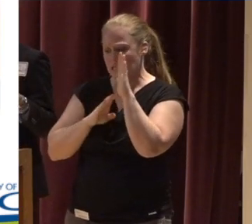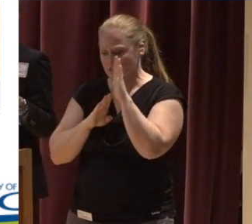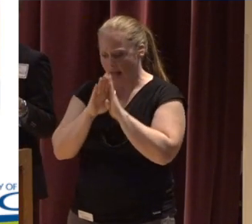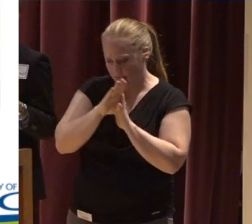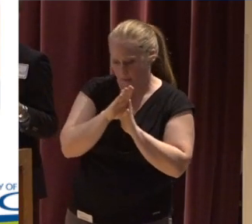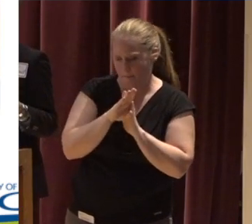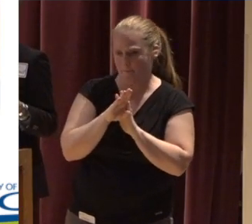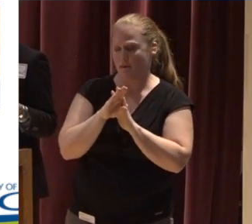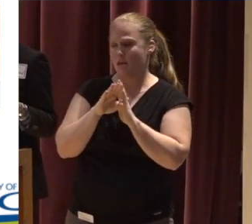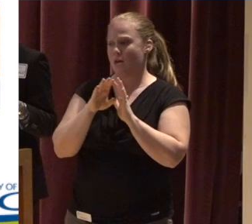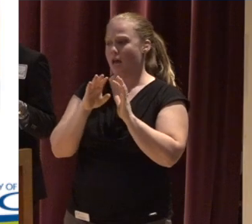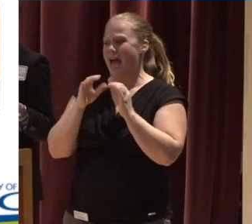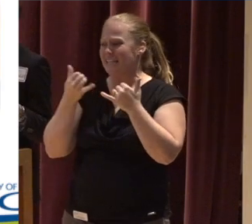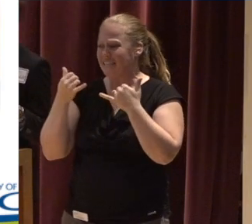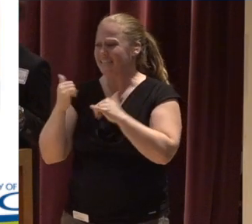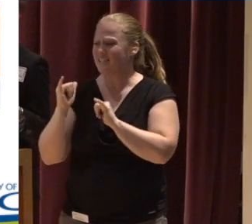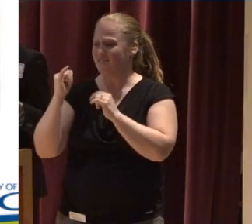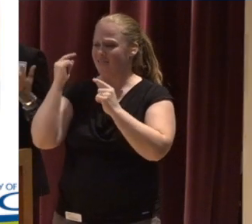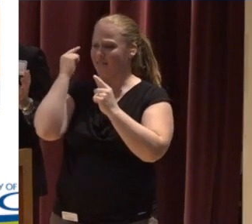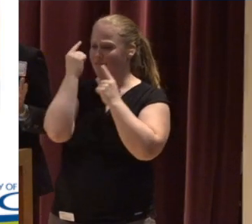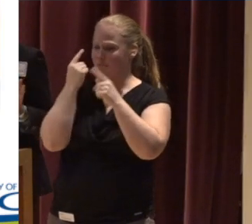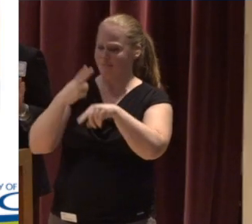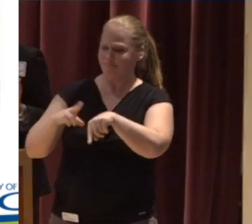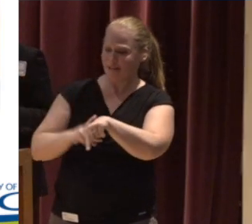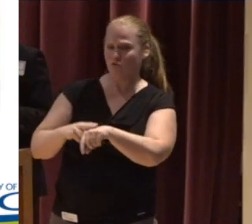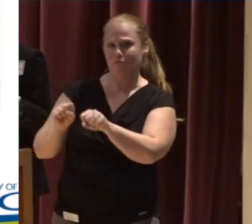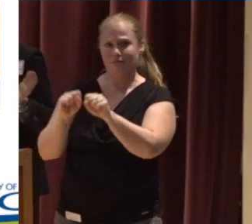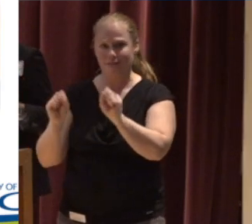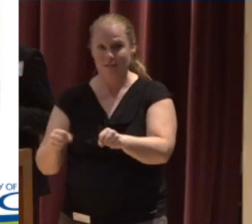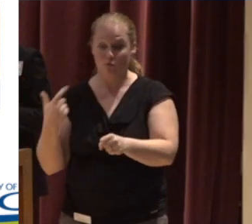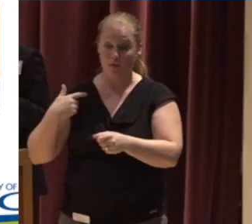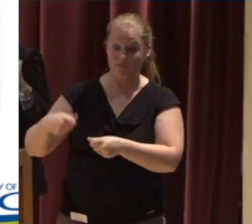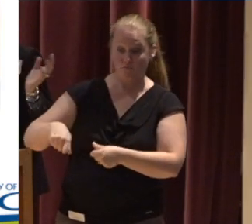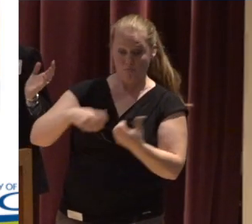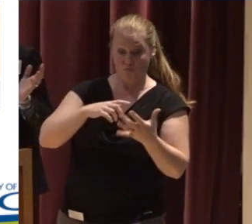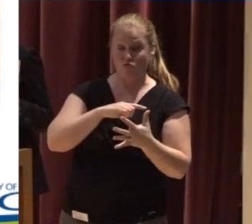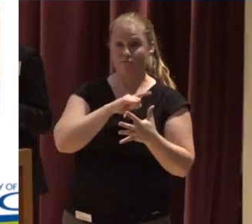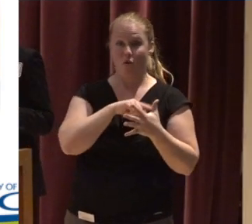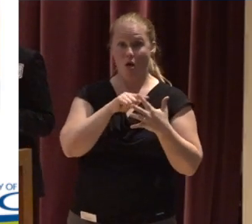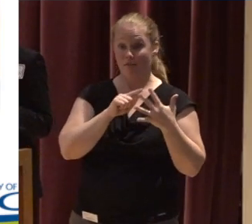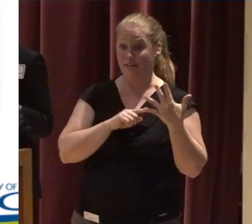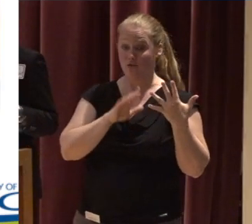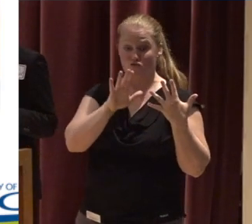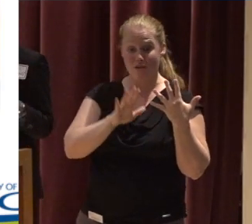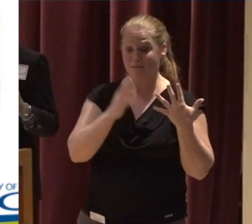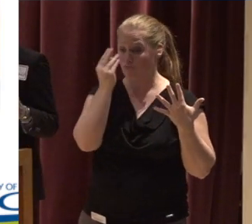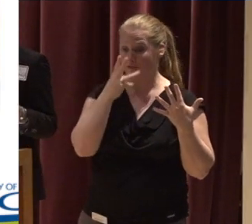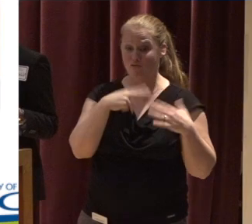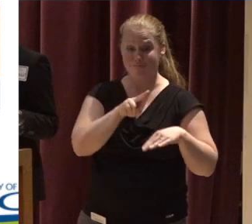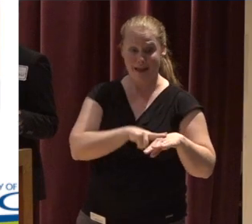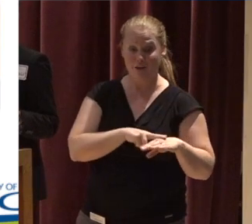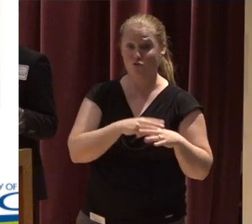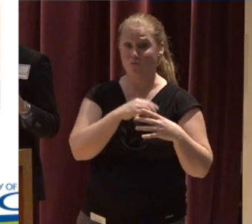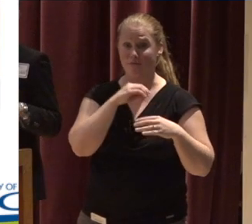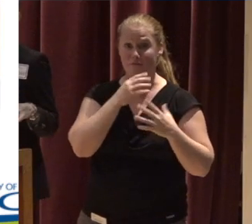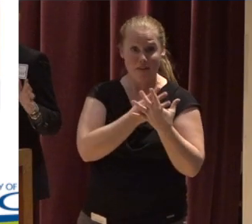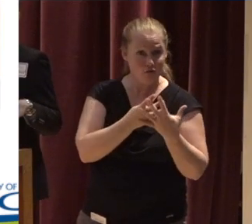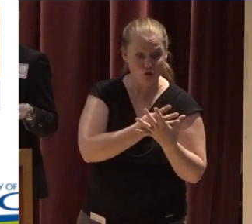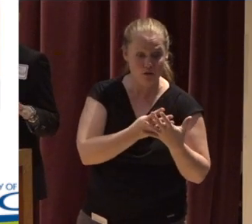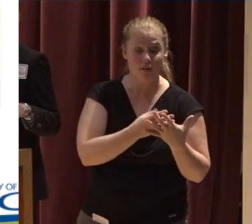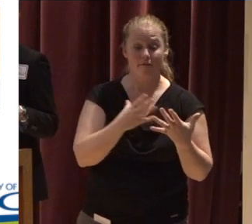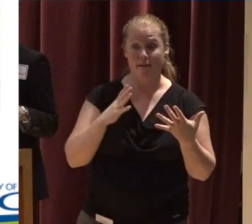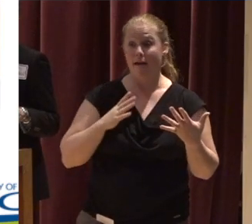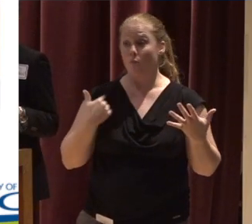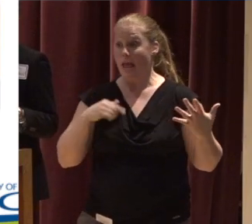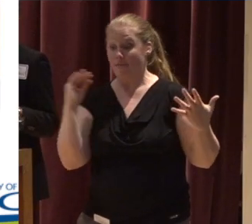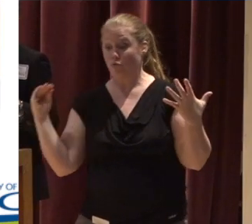still think in terms of natural systems We've removed all of these great natural areas and filters We've got to put some stuff